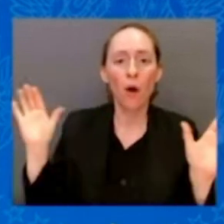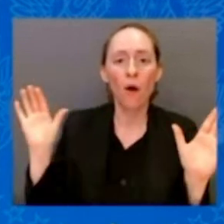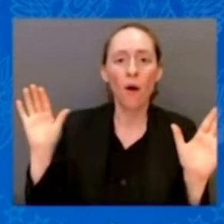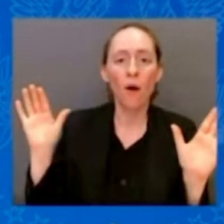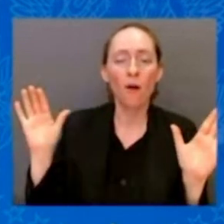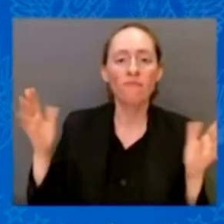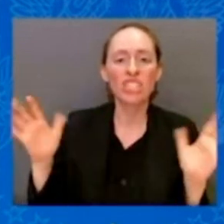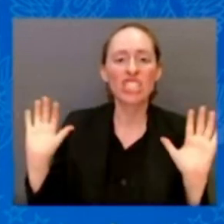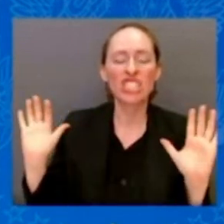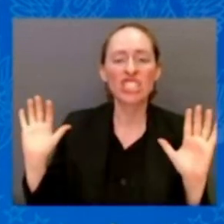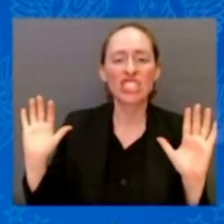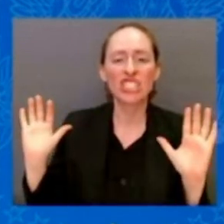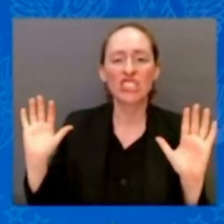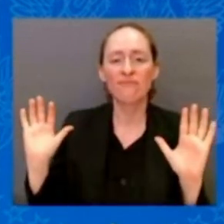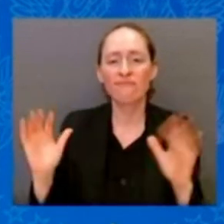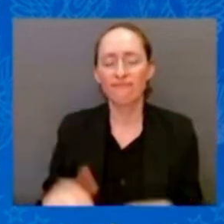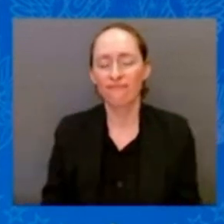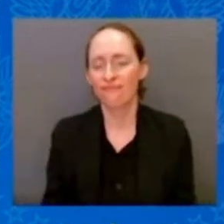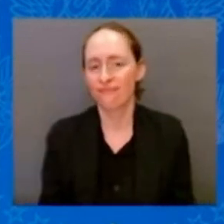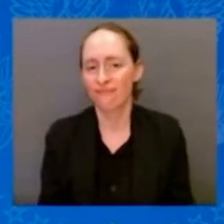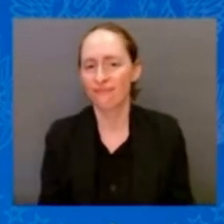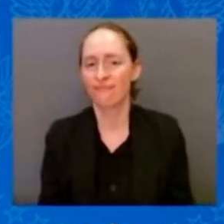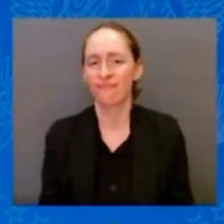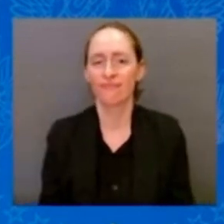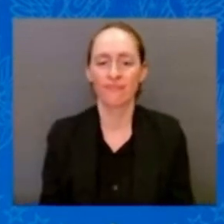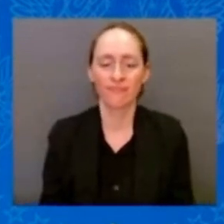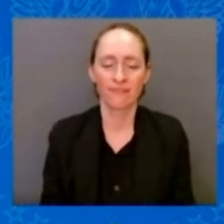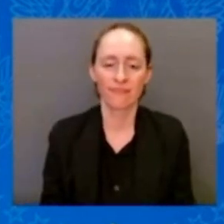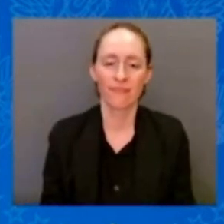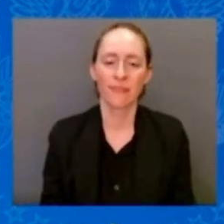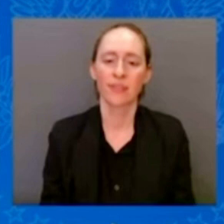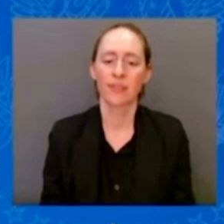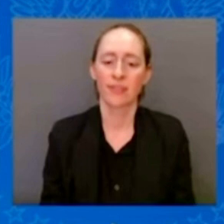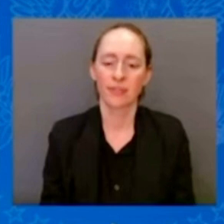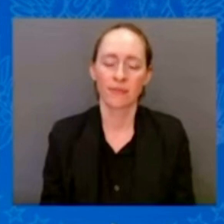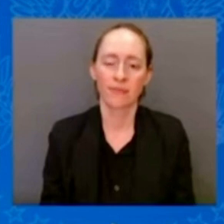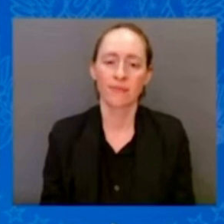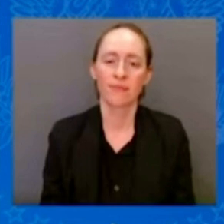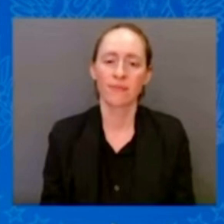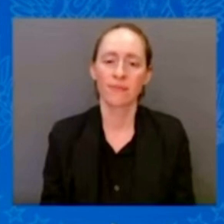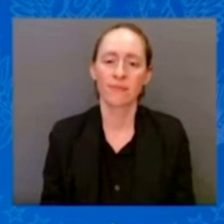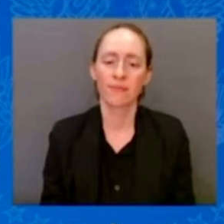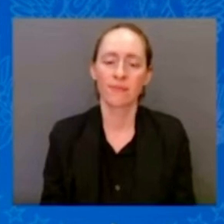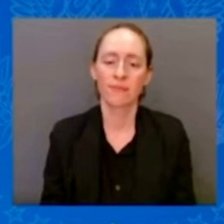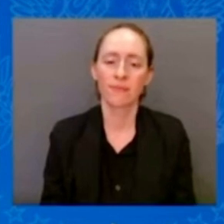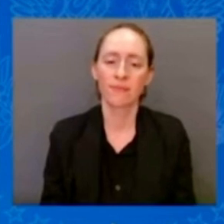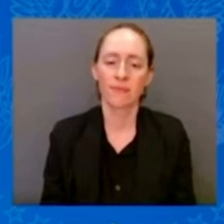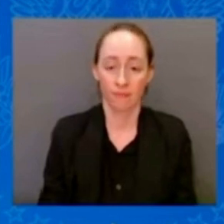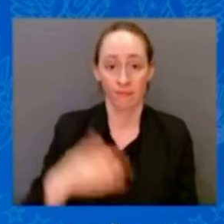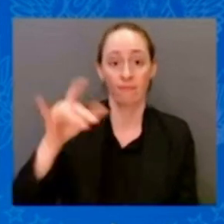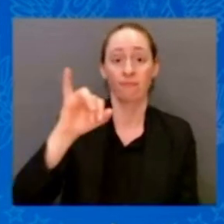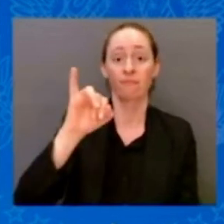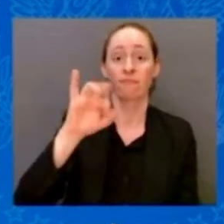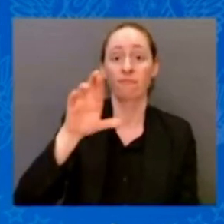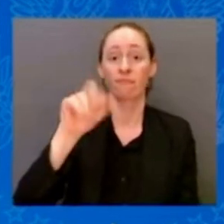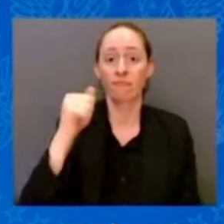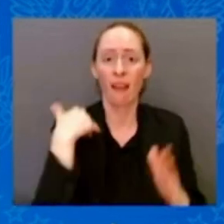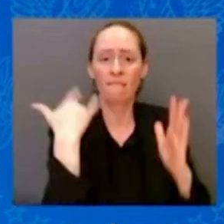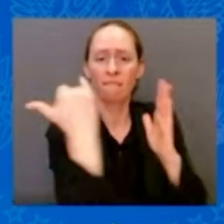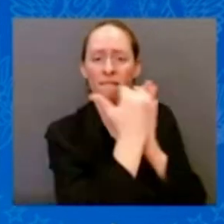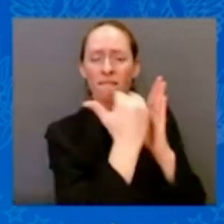I was able to get enacted an $800-year in savings for Americans to get their health insurance under the Affordable Care Act.